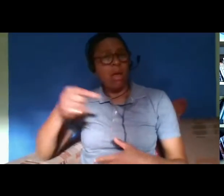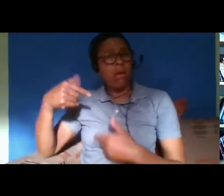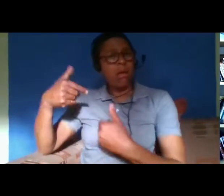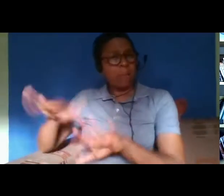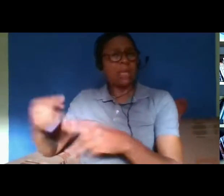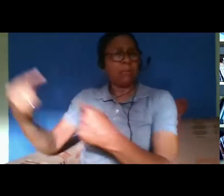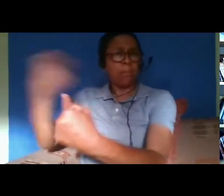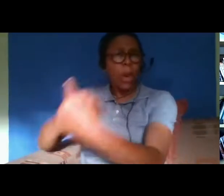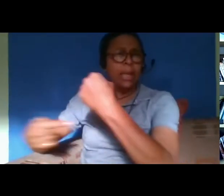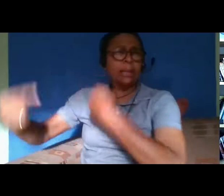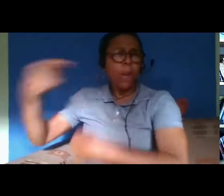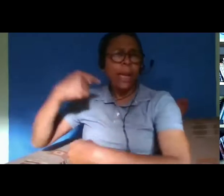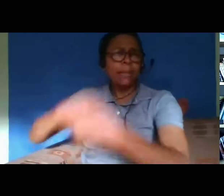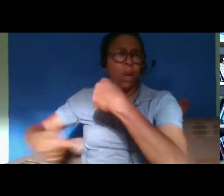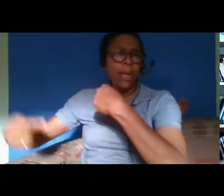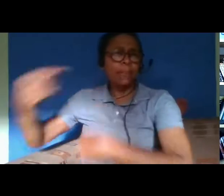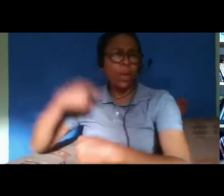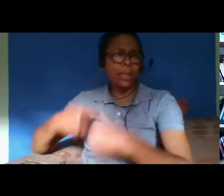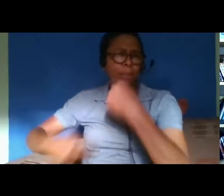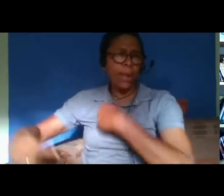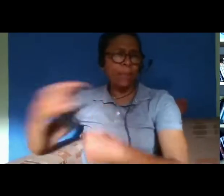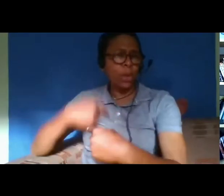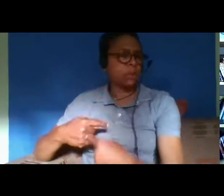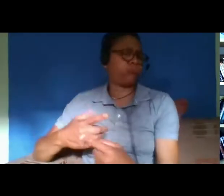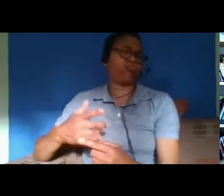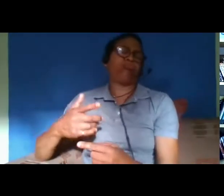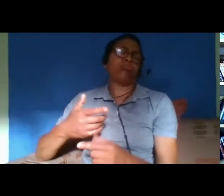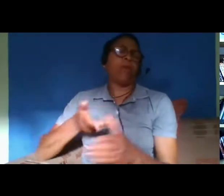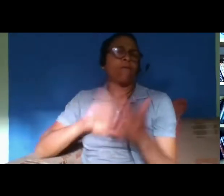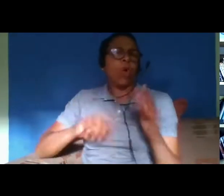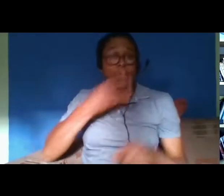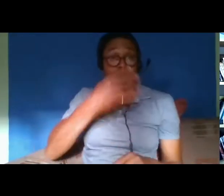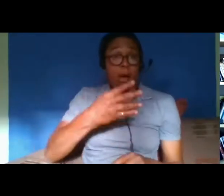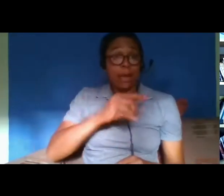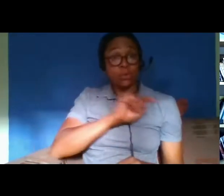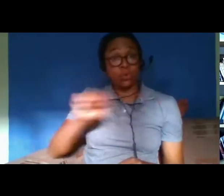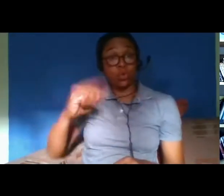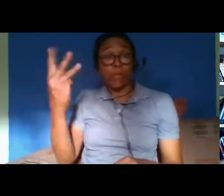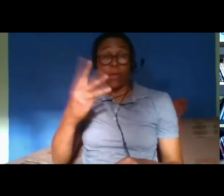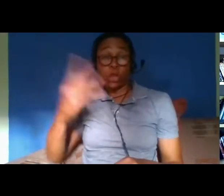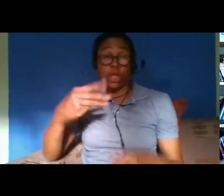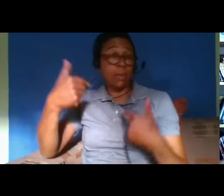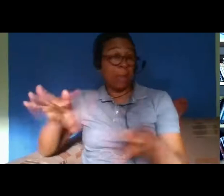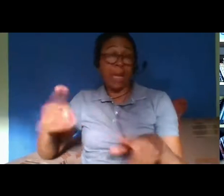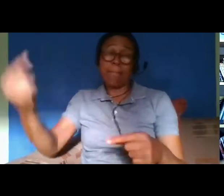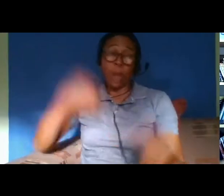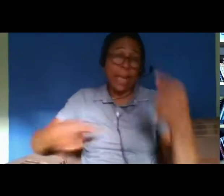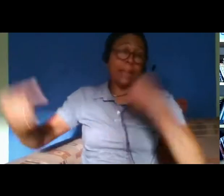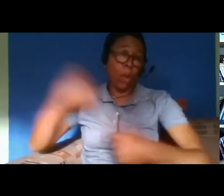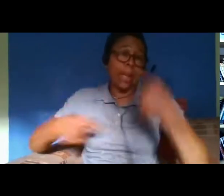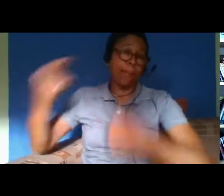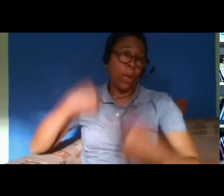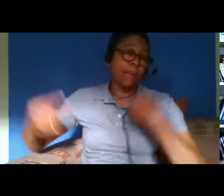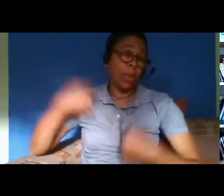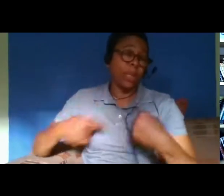i i can't recover recount the number of occasions i i was picked on bullied harassed whatever